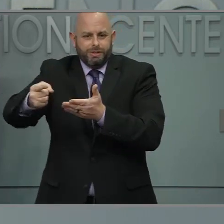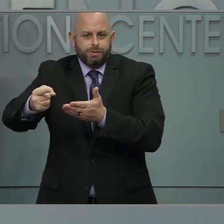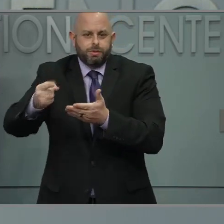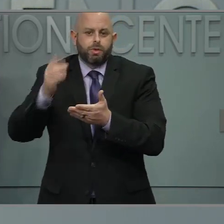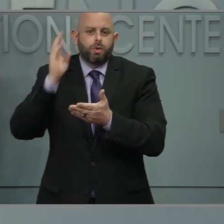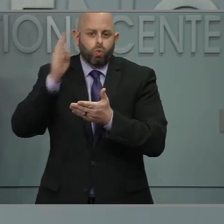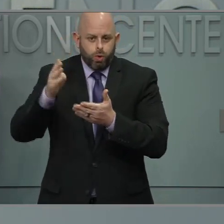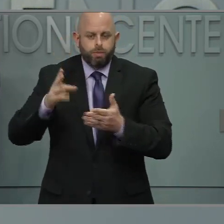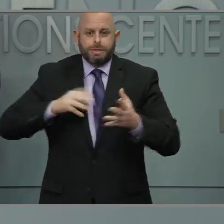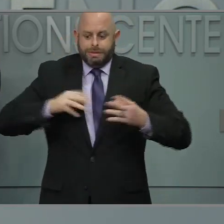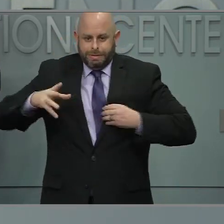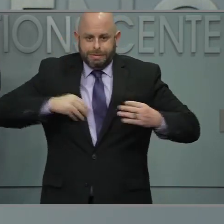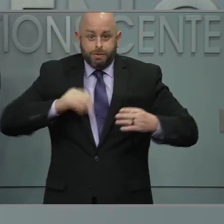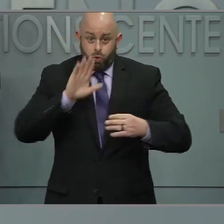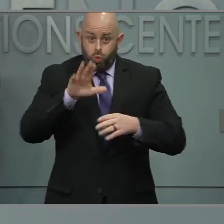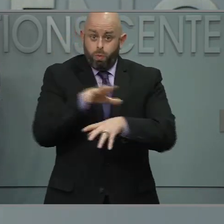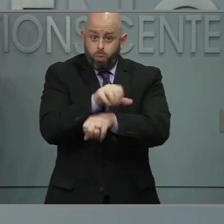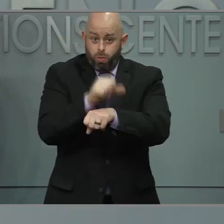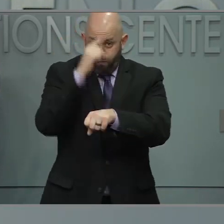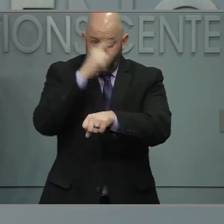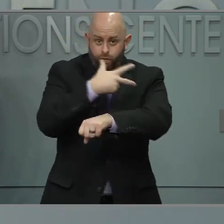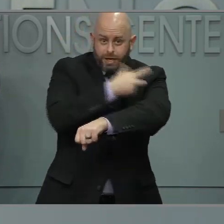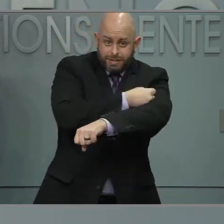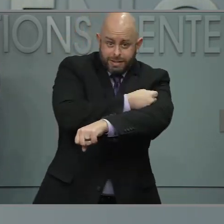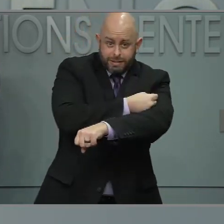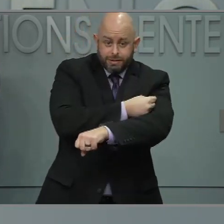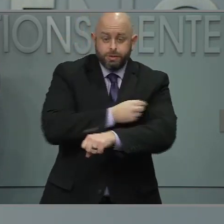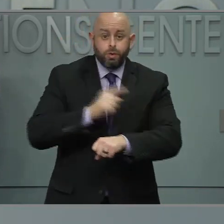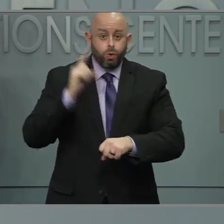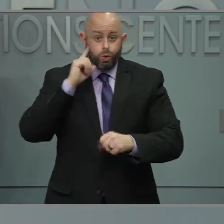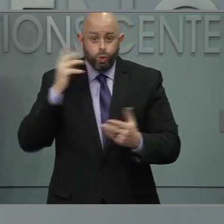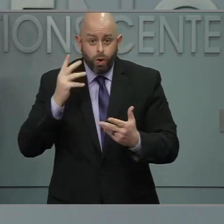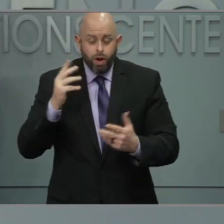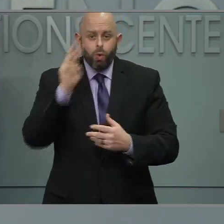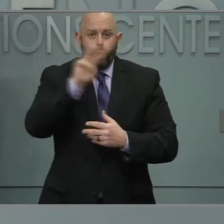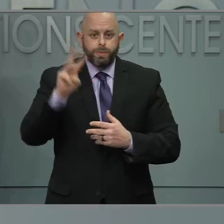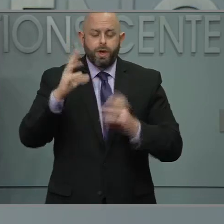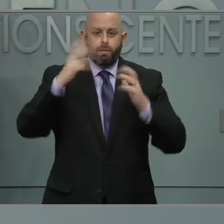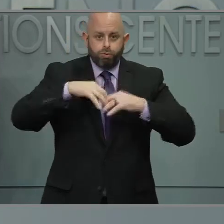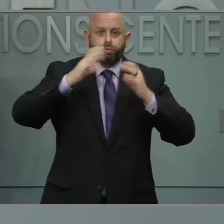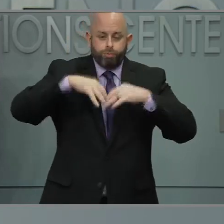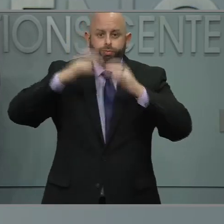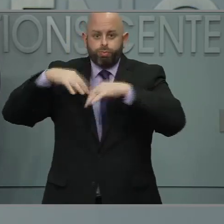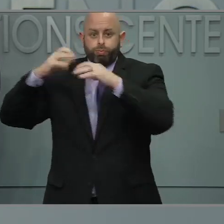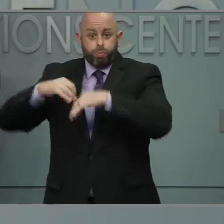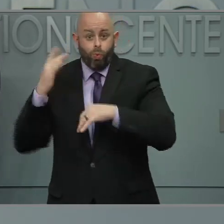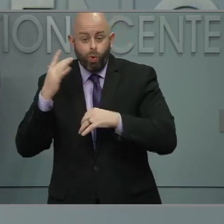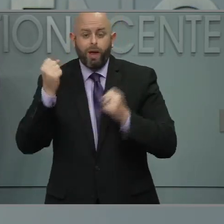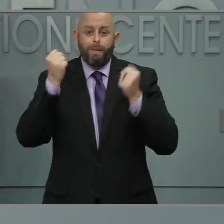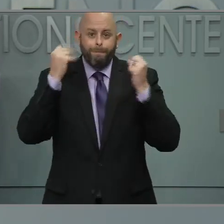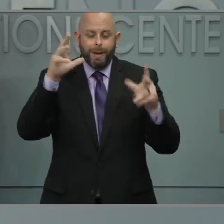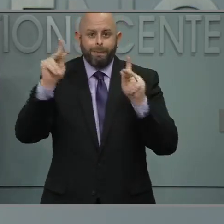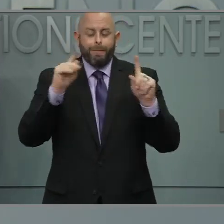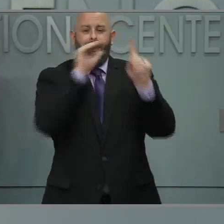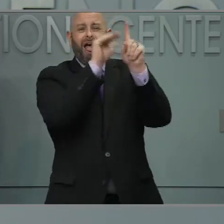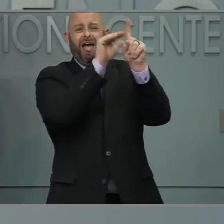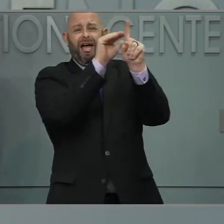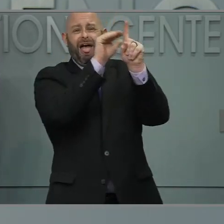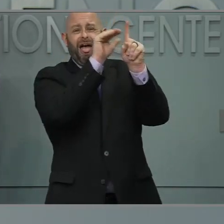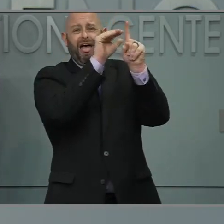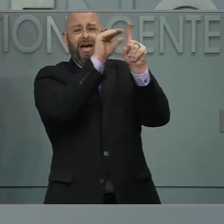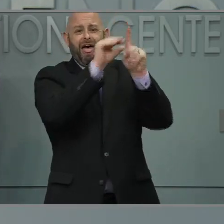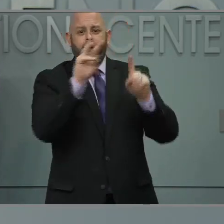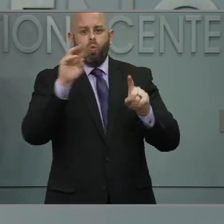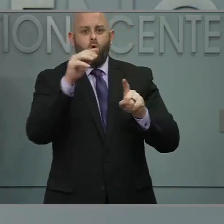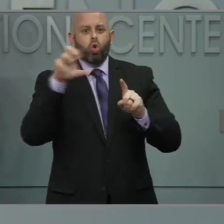We already heard that their website was having some issues. So we know there's a lot of demand out there. And again, supply is